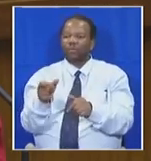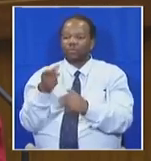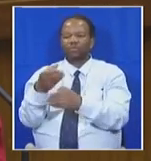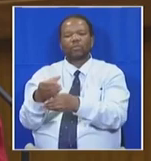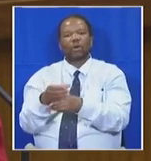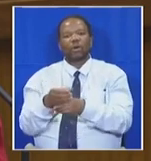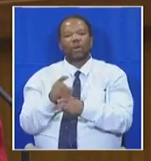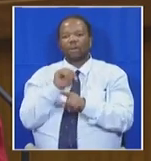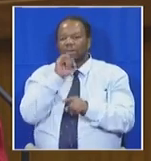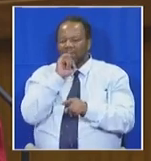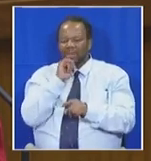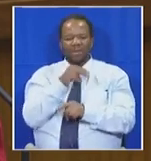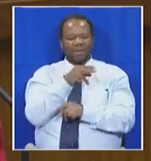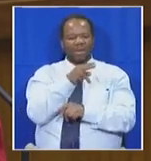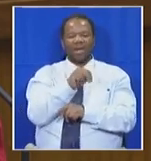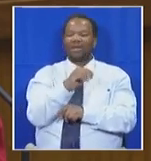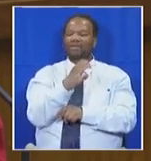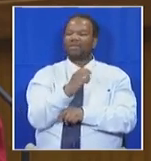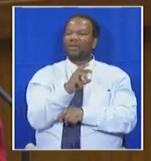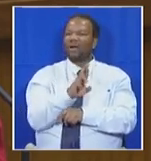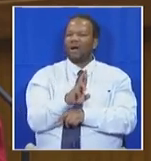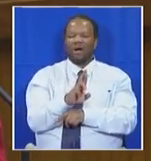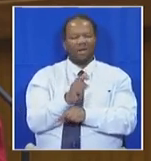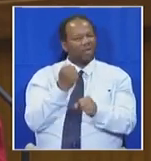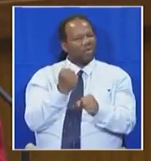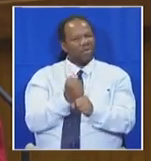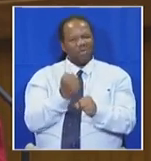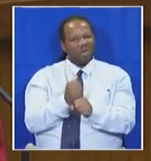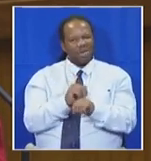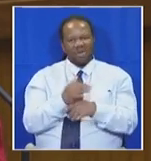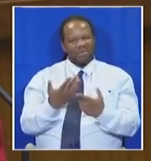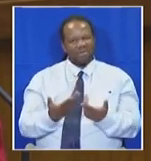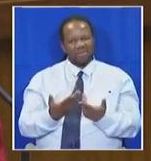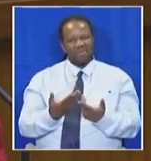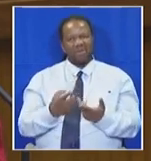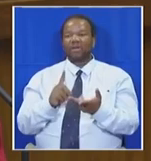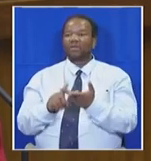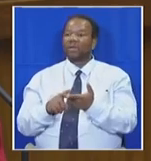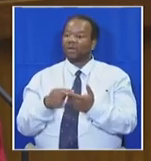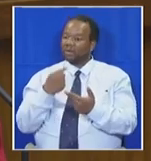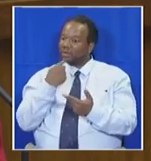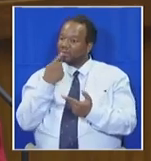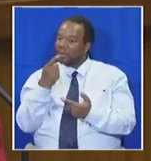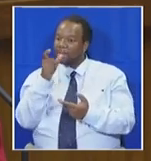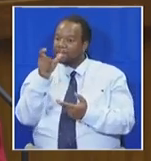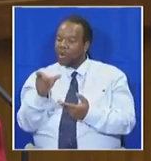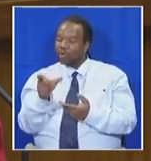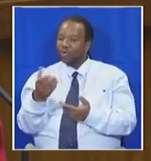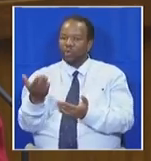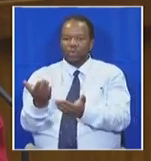Credit Act is not doing as well as it should in the constraining imprudent credit provision which leads consumer to